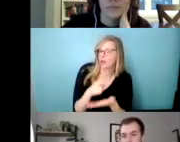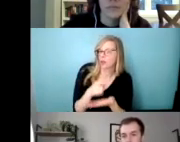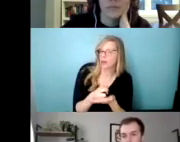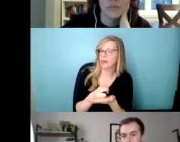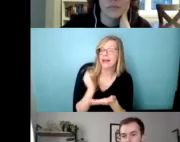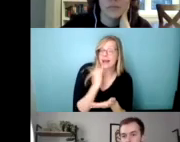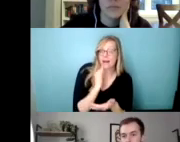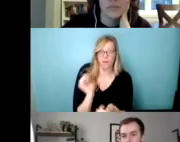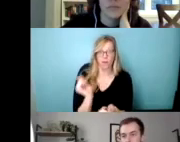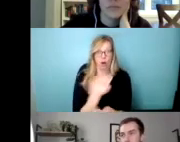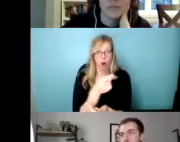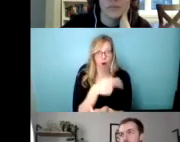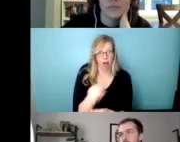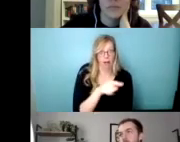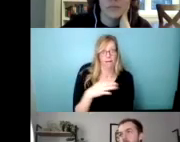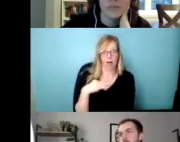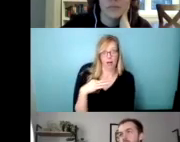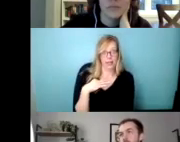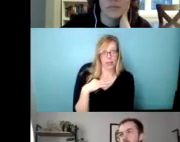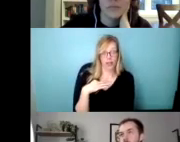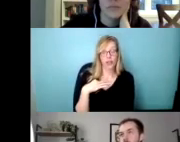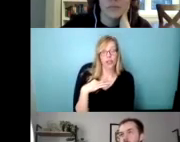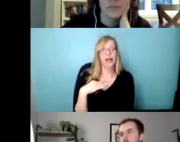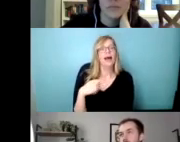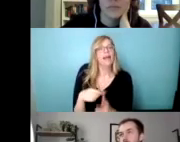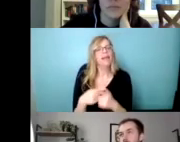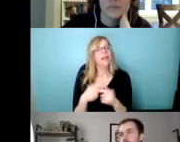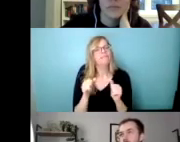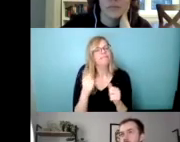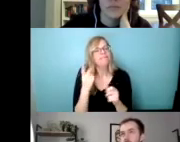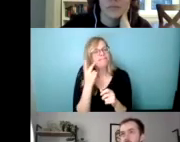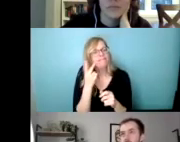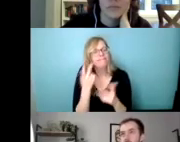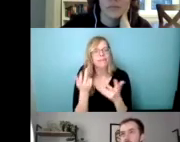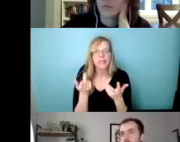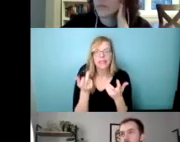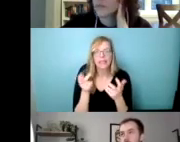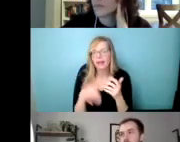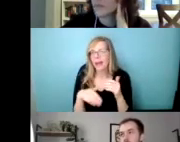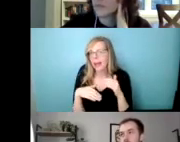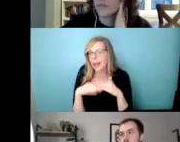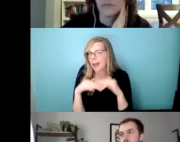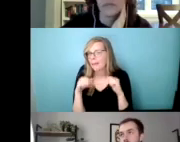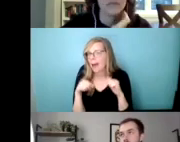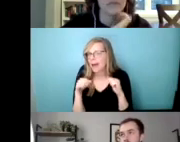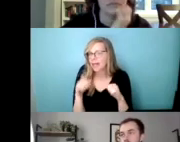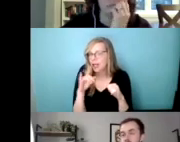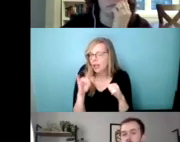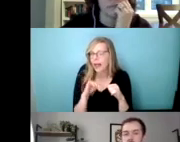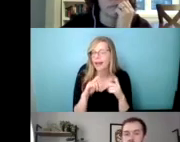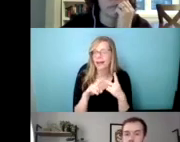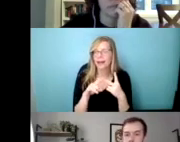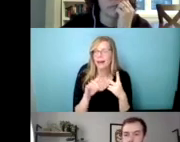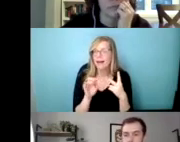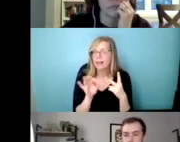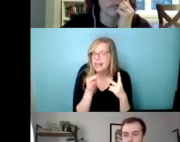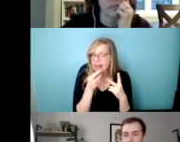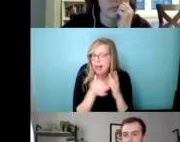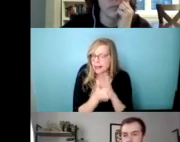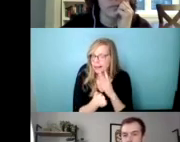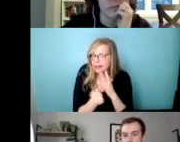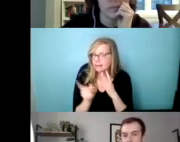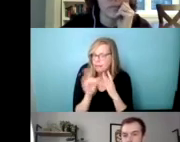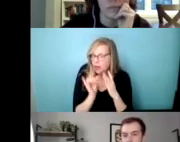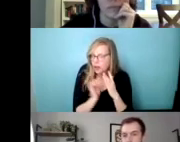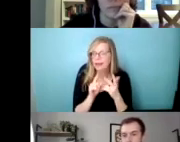it's also really good to check in what kind of capacity you have, what talents does the group have, and also what energy do you have to do what it